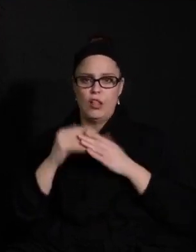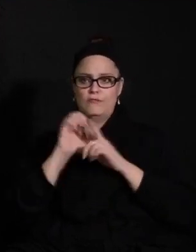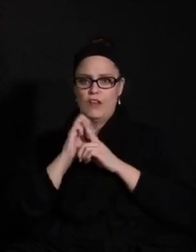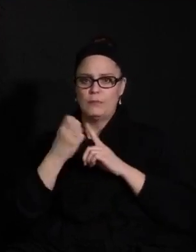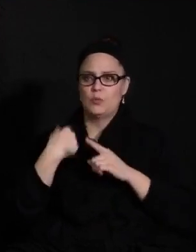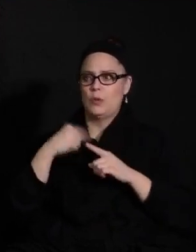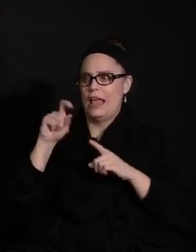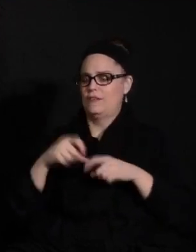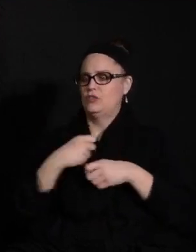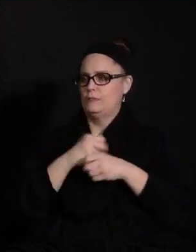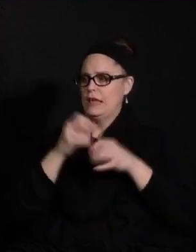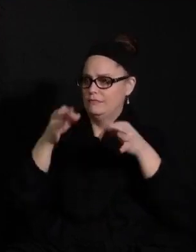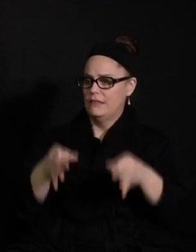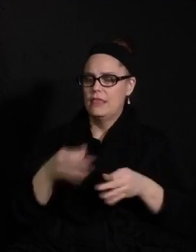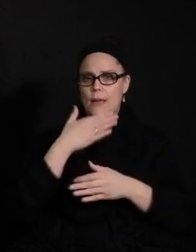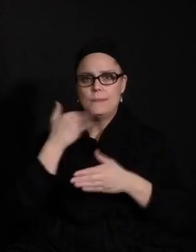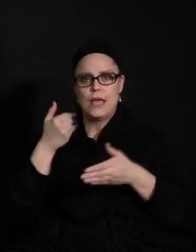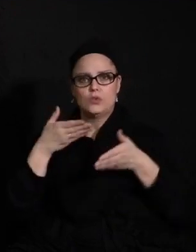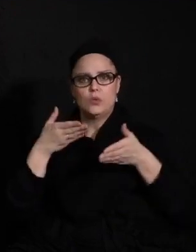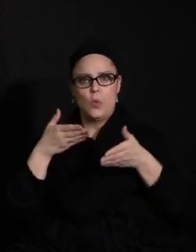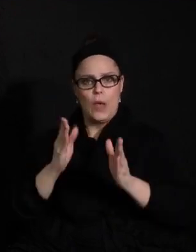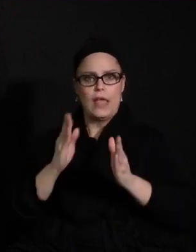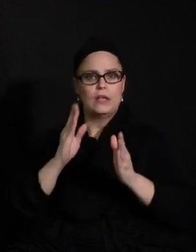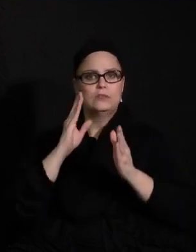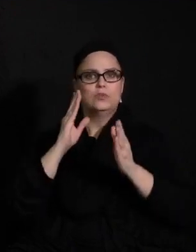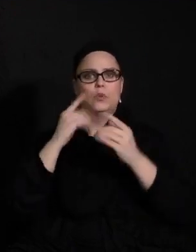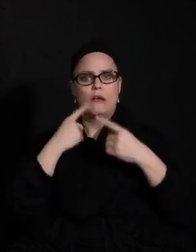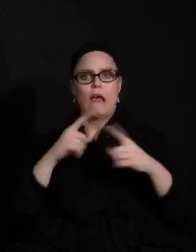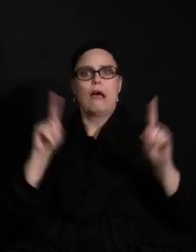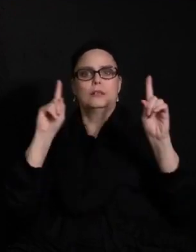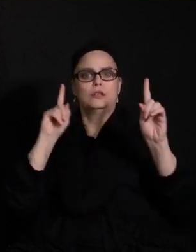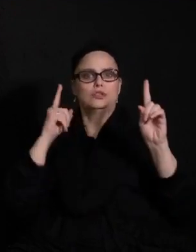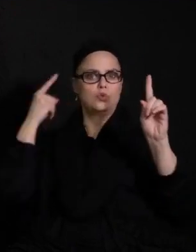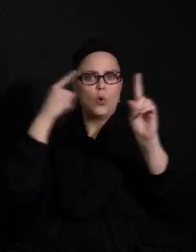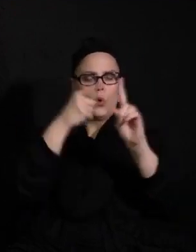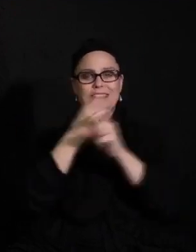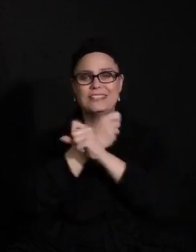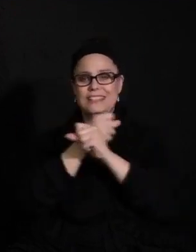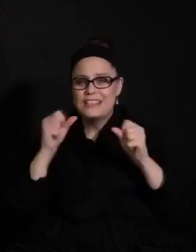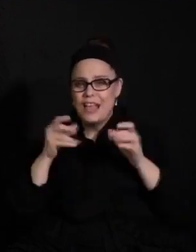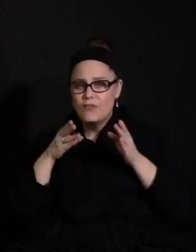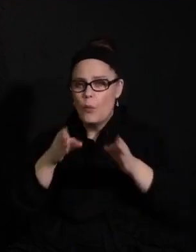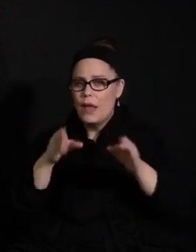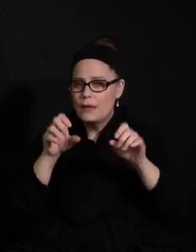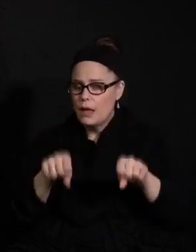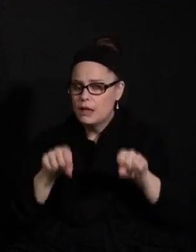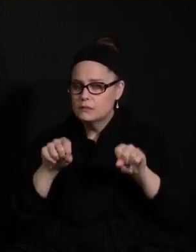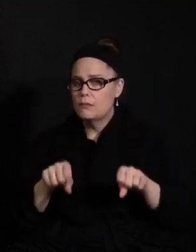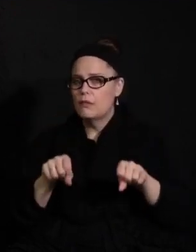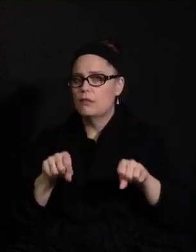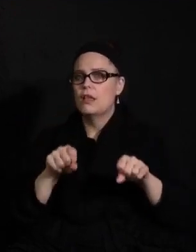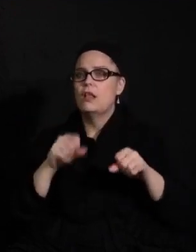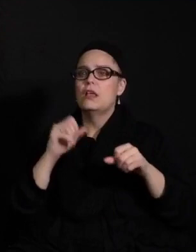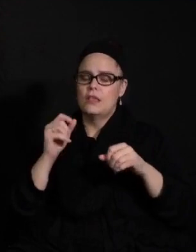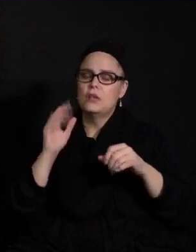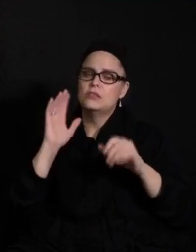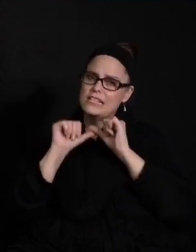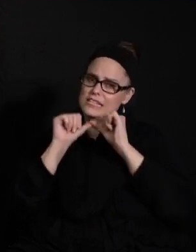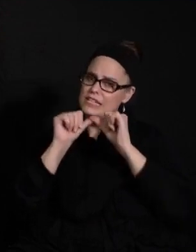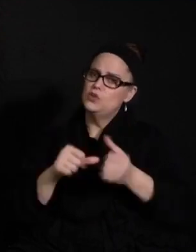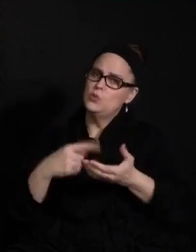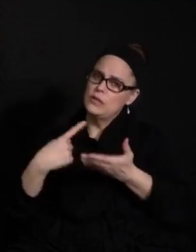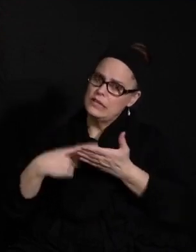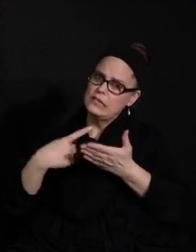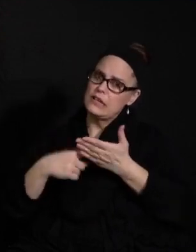determinations of the best way to accomplish our goals and to do it as safely as possible. So that'll be ongoing discussions as we move forward.